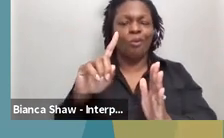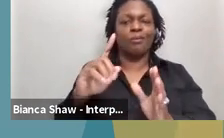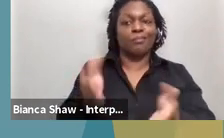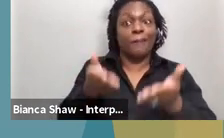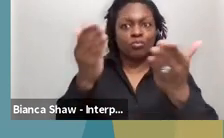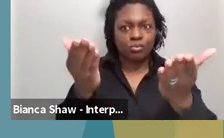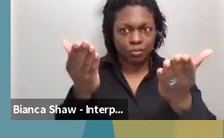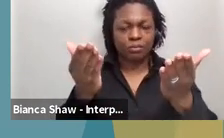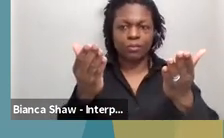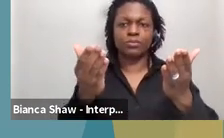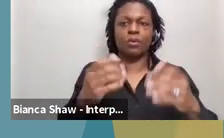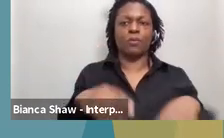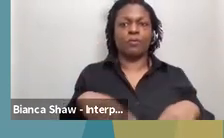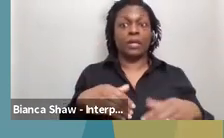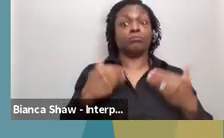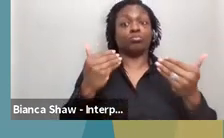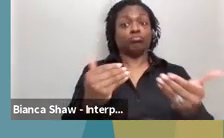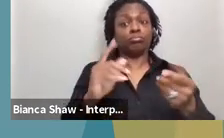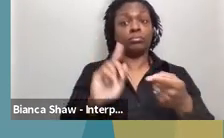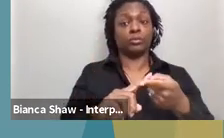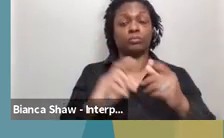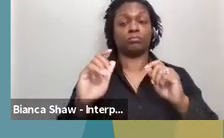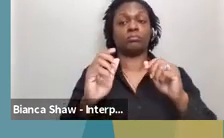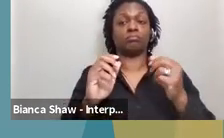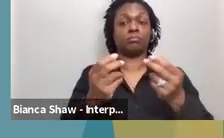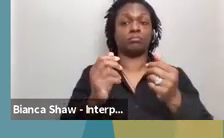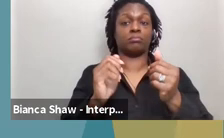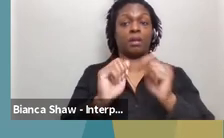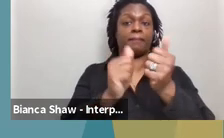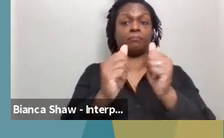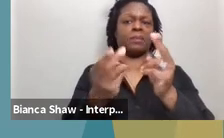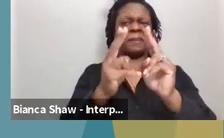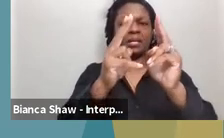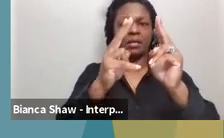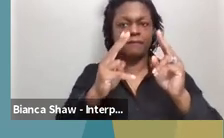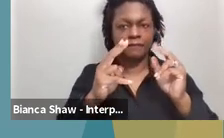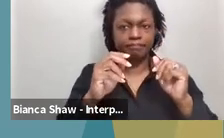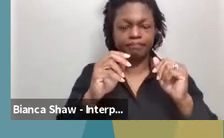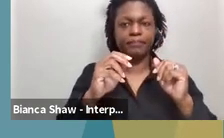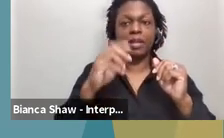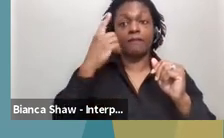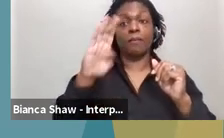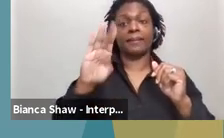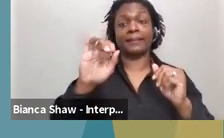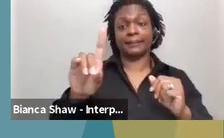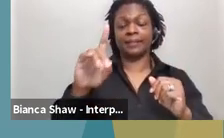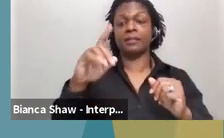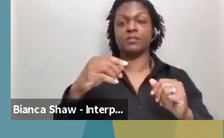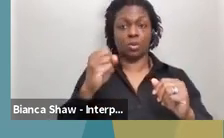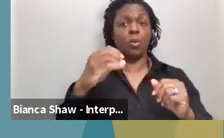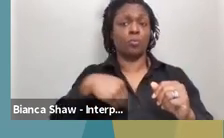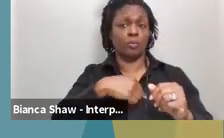bid and we are going to be collecting, um, and we are going, we are requesting, um, proposals for